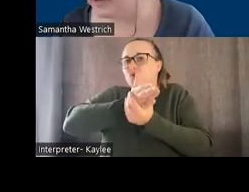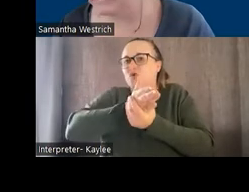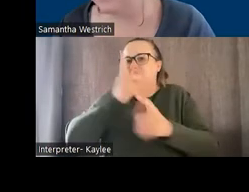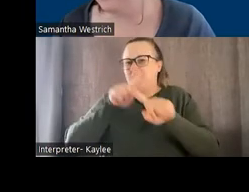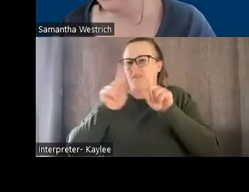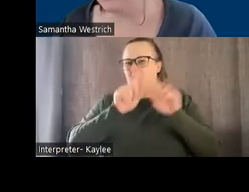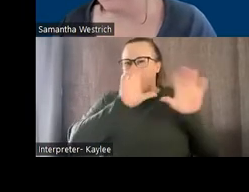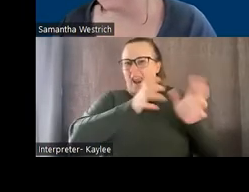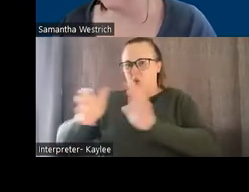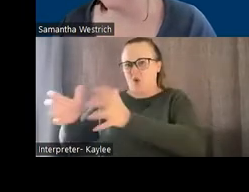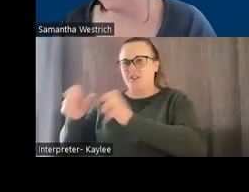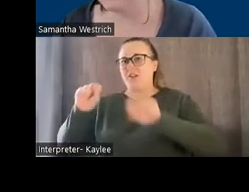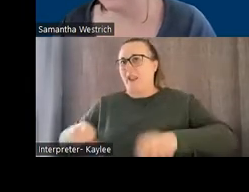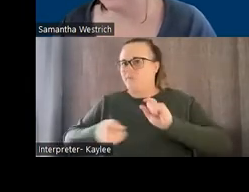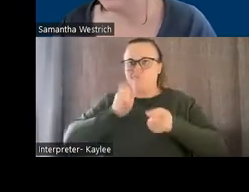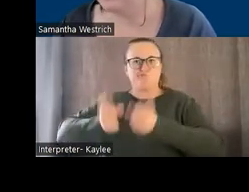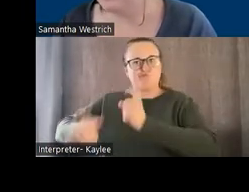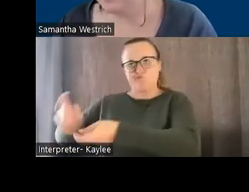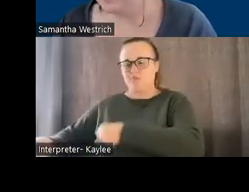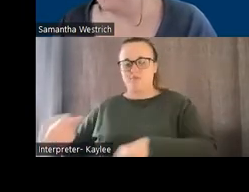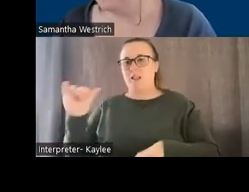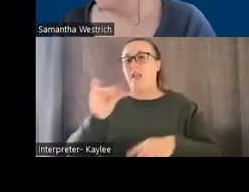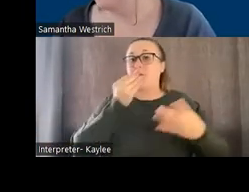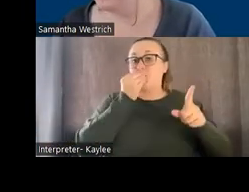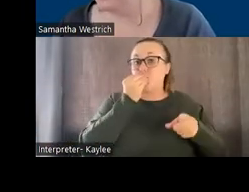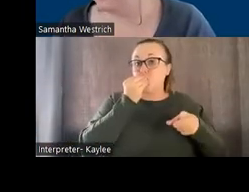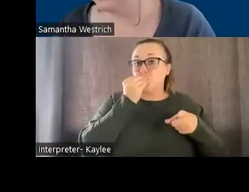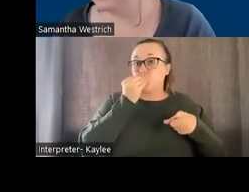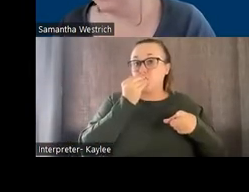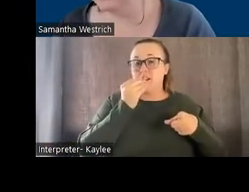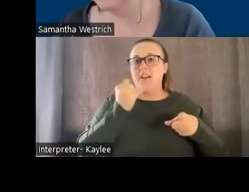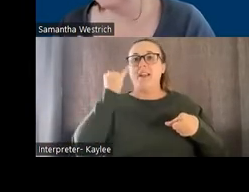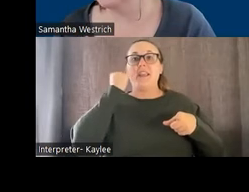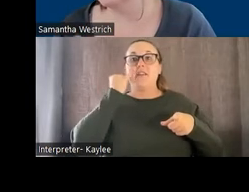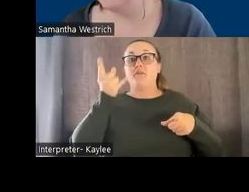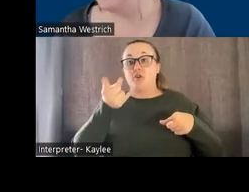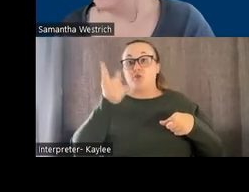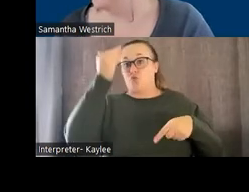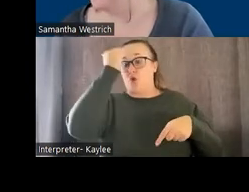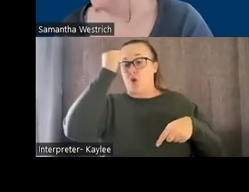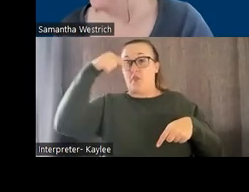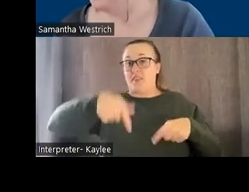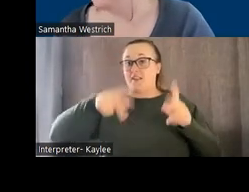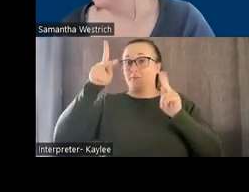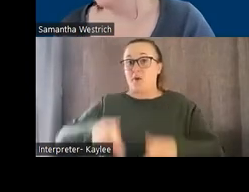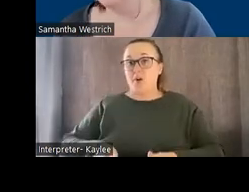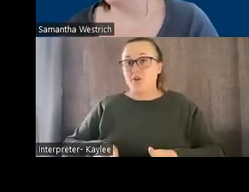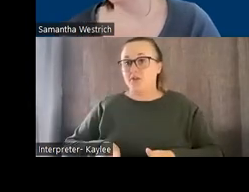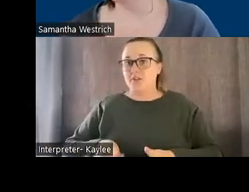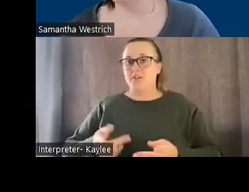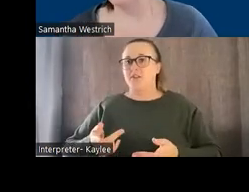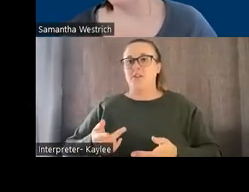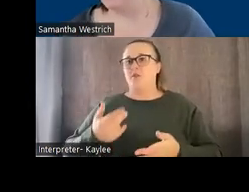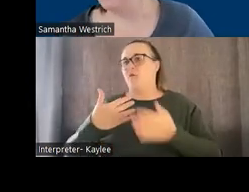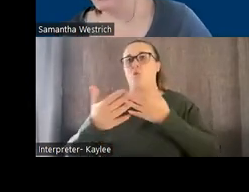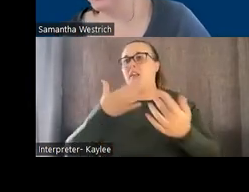So for example, going back to food here, if we know that this person is not able, you know, for whatever